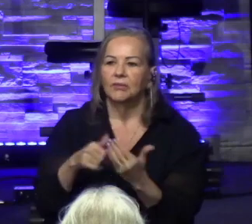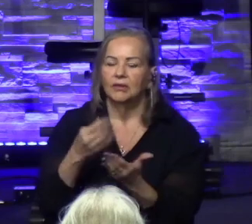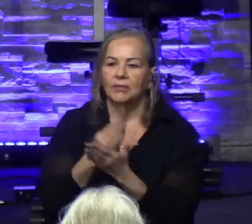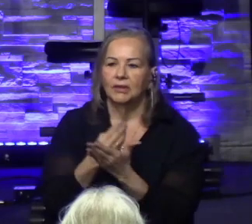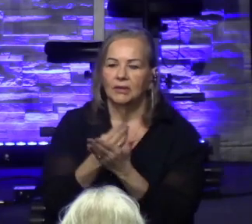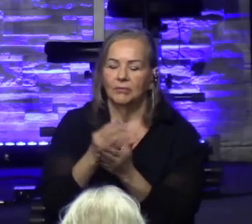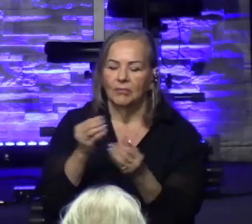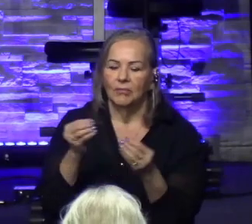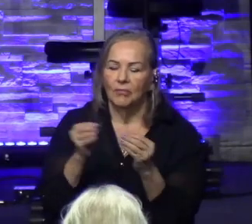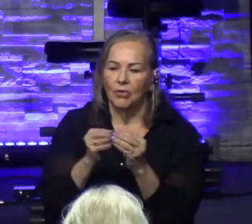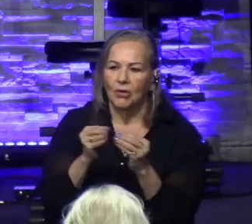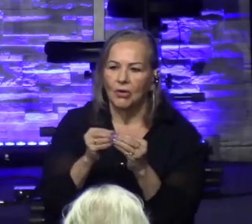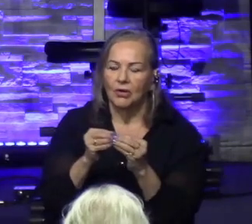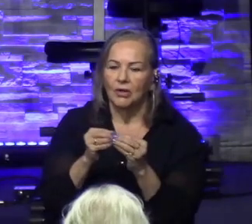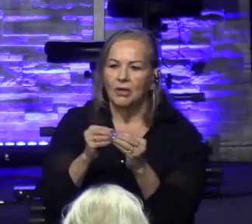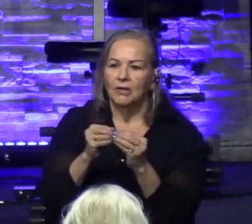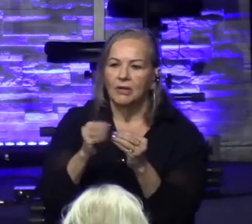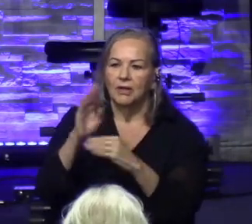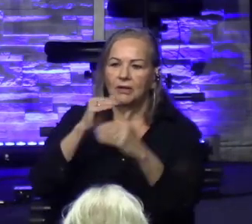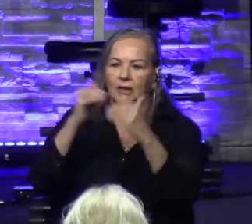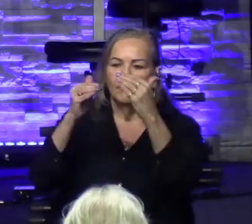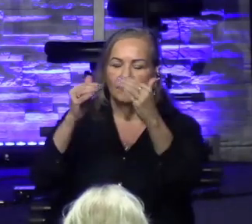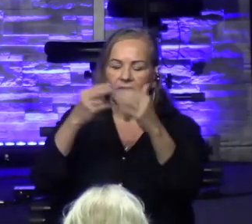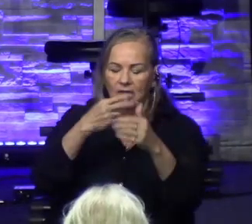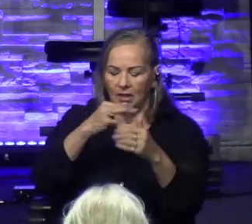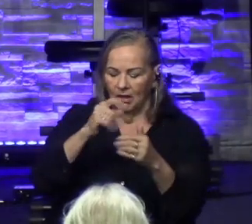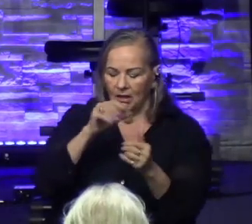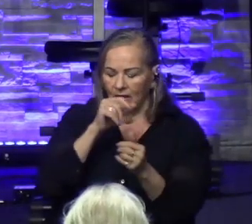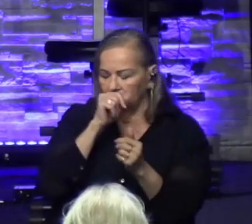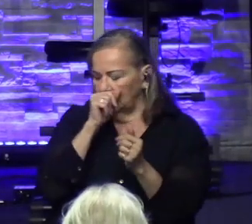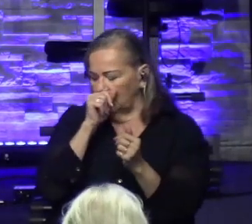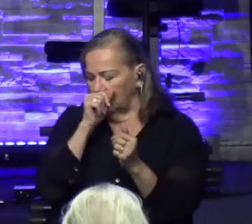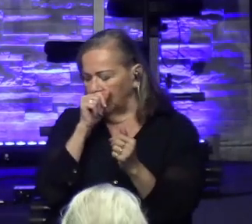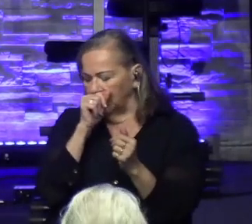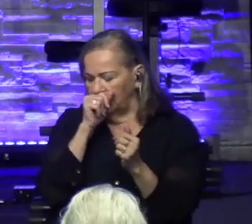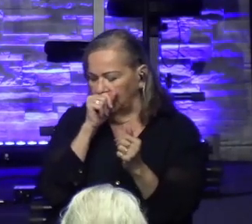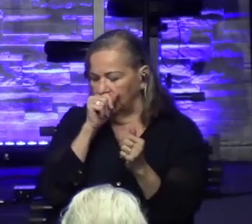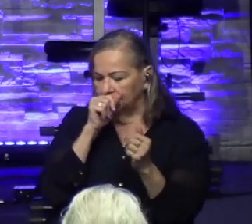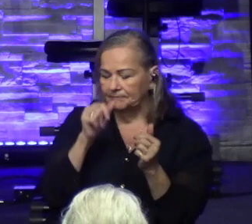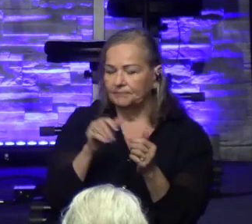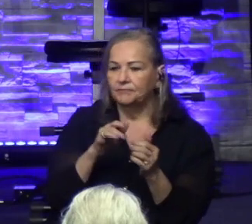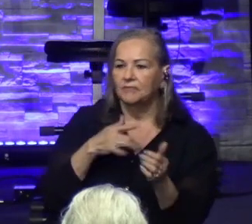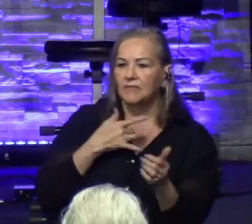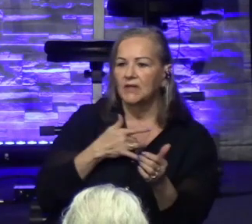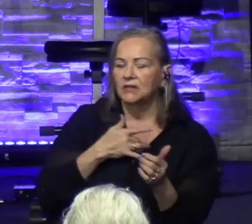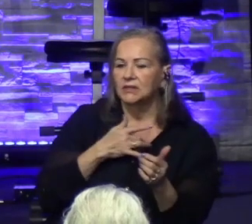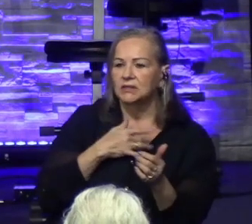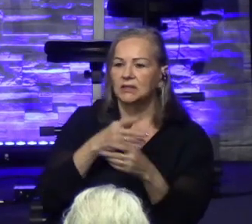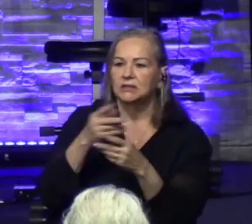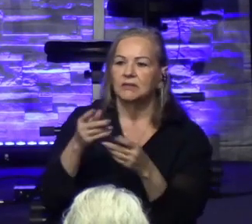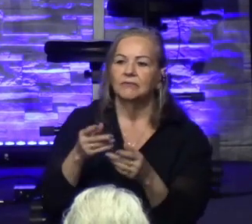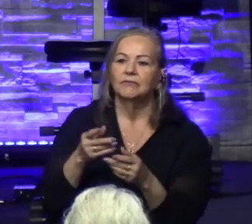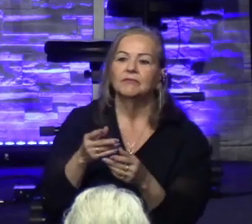or hell, because that's a soft spot. That's a hard spot, a sensitive spot in people's lives.